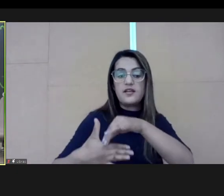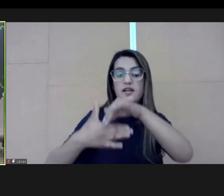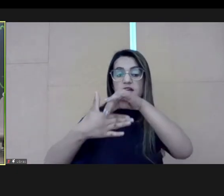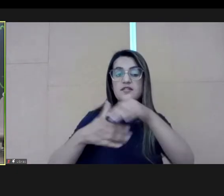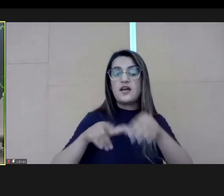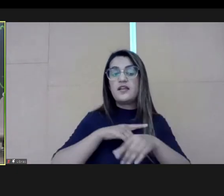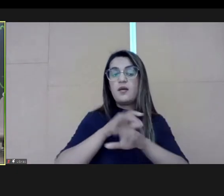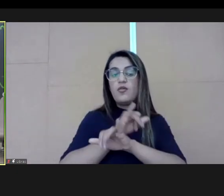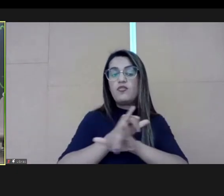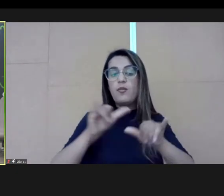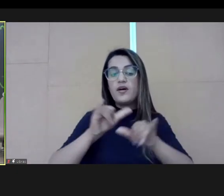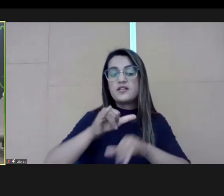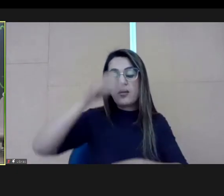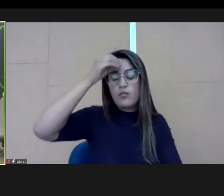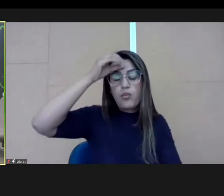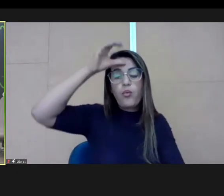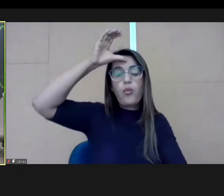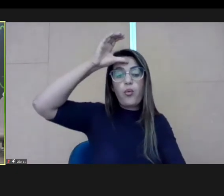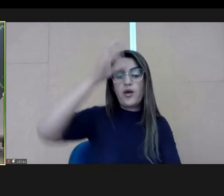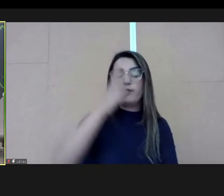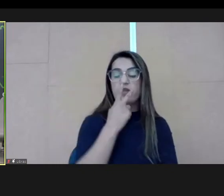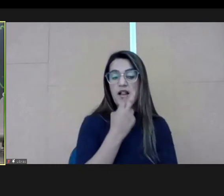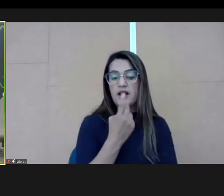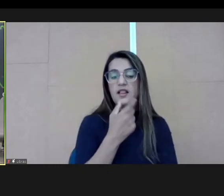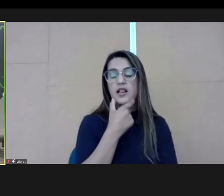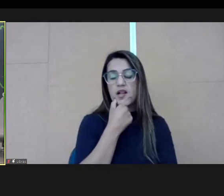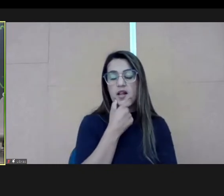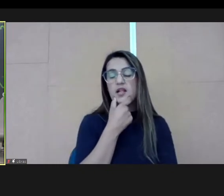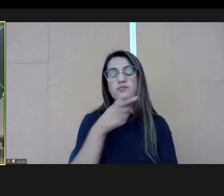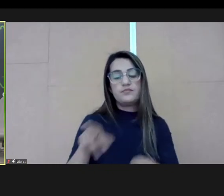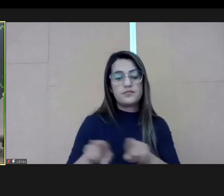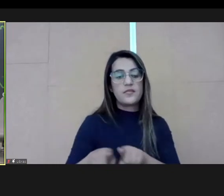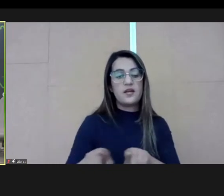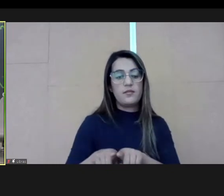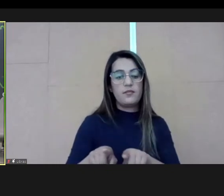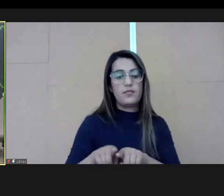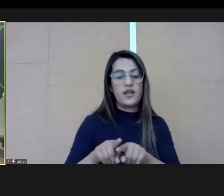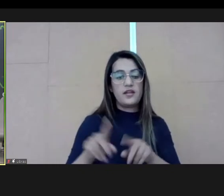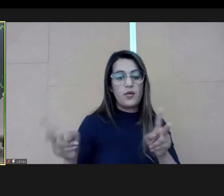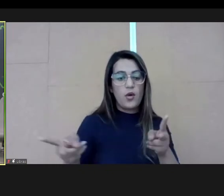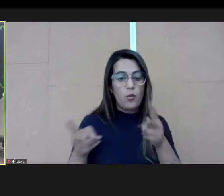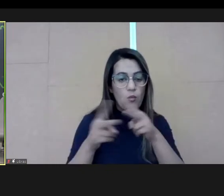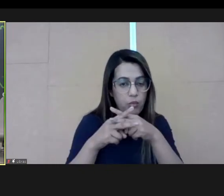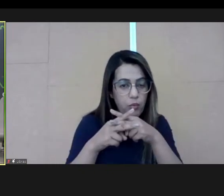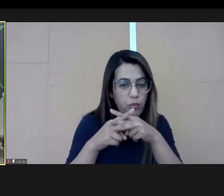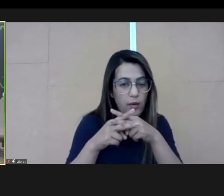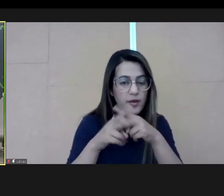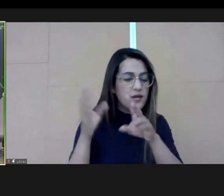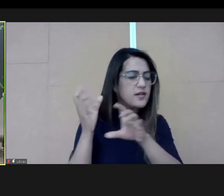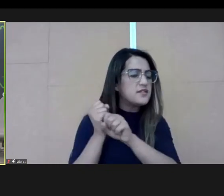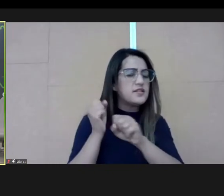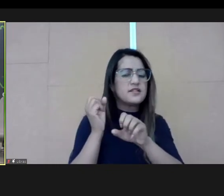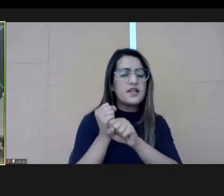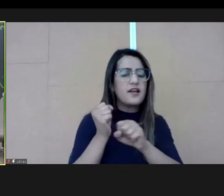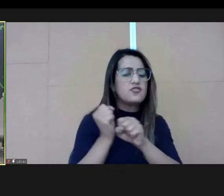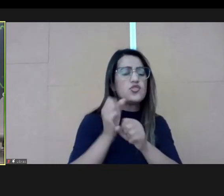information about the knowledge of foreign languages. We have cross data